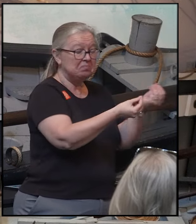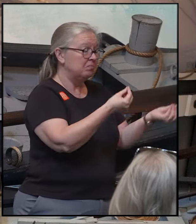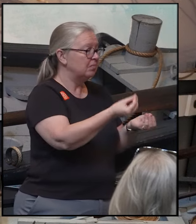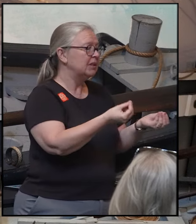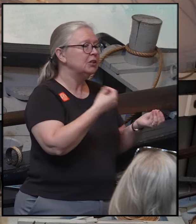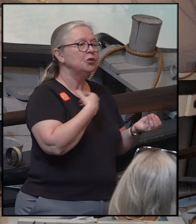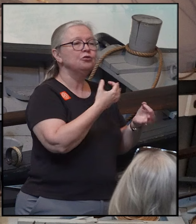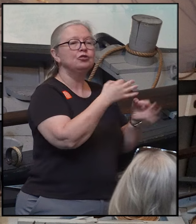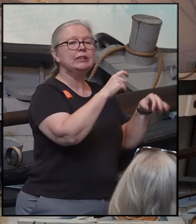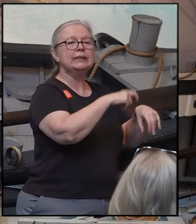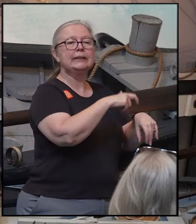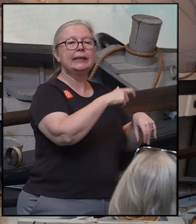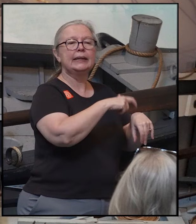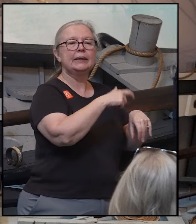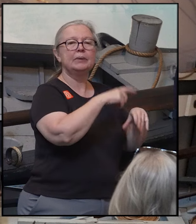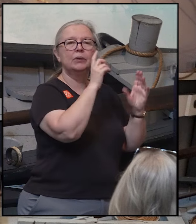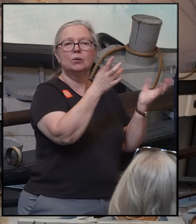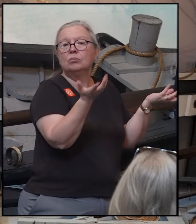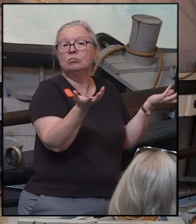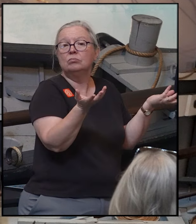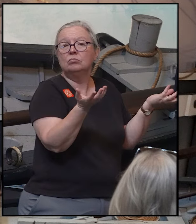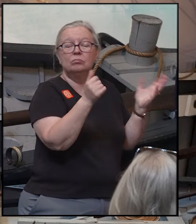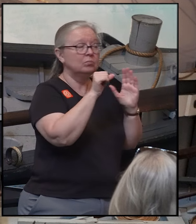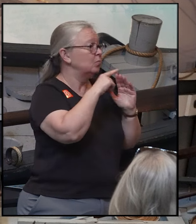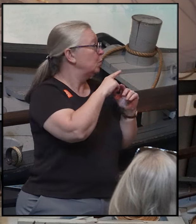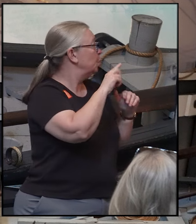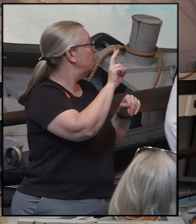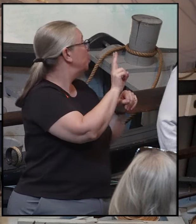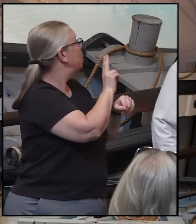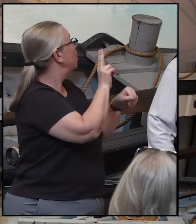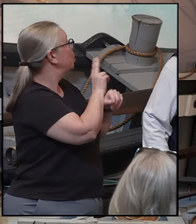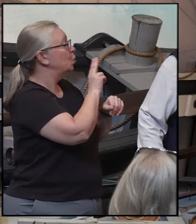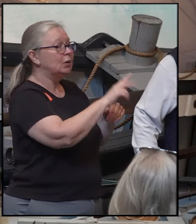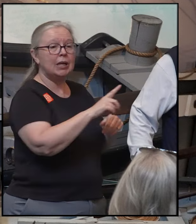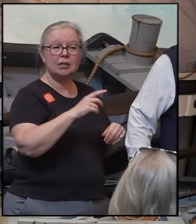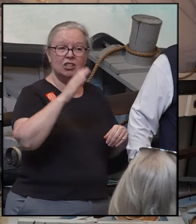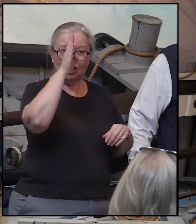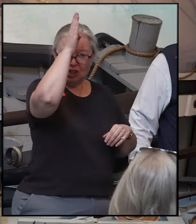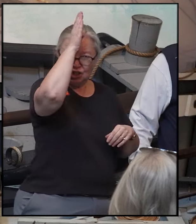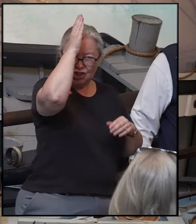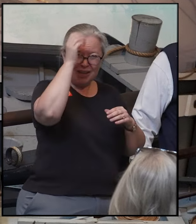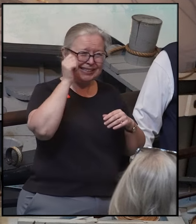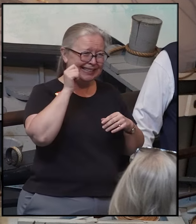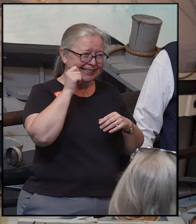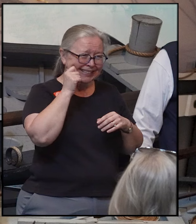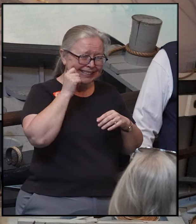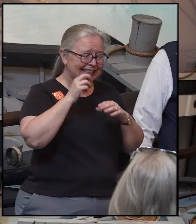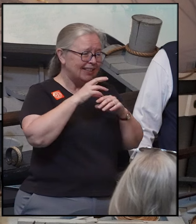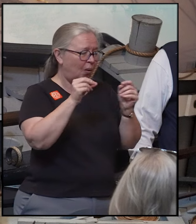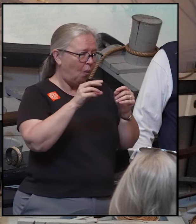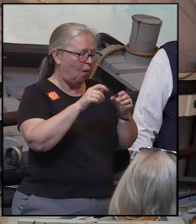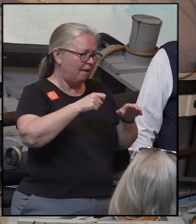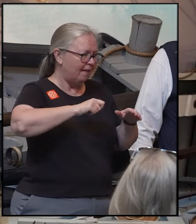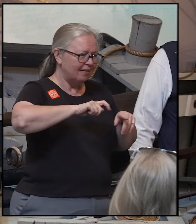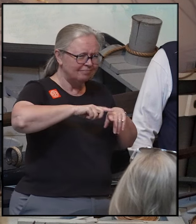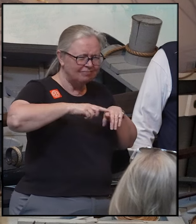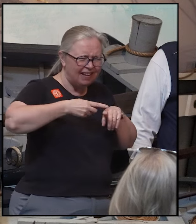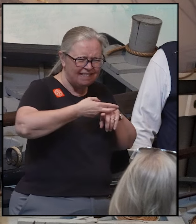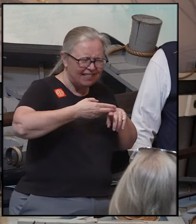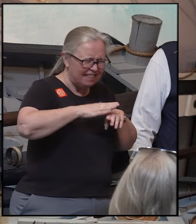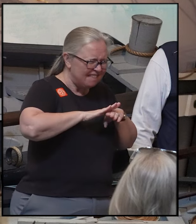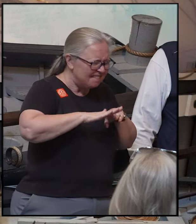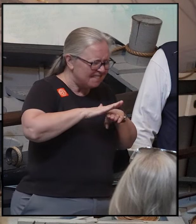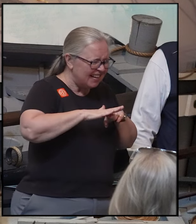of whales, they will take the teeth and using either shark skin or a file, smooth it and